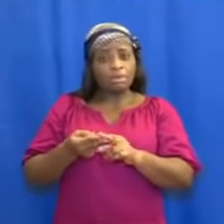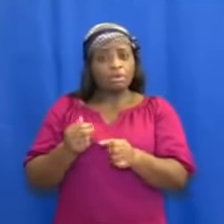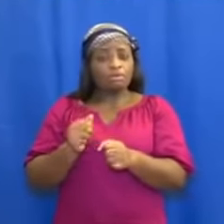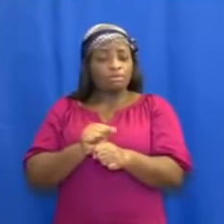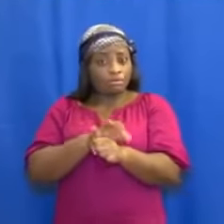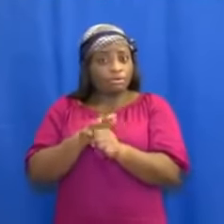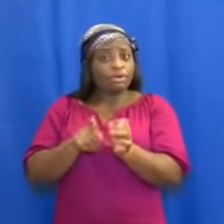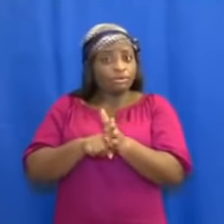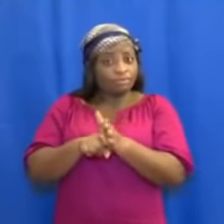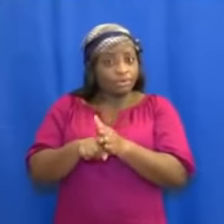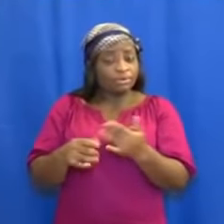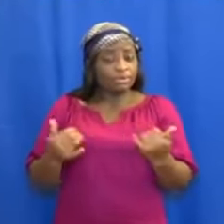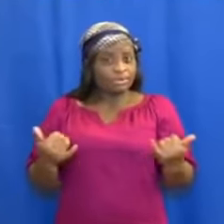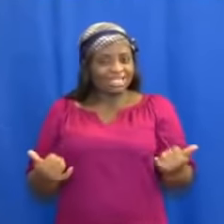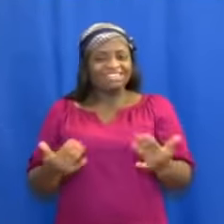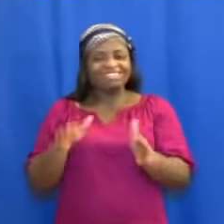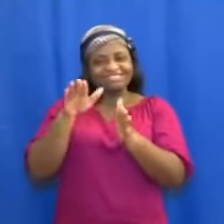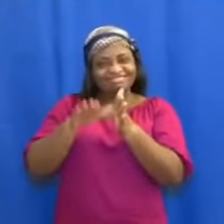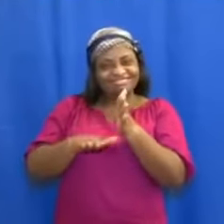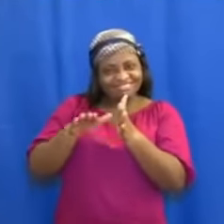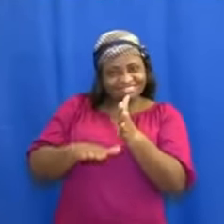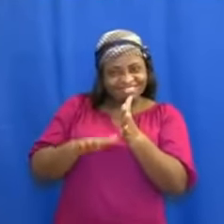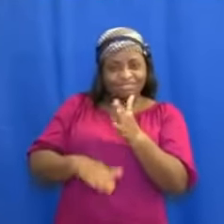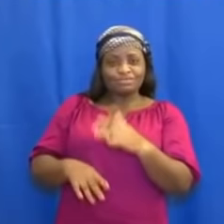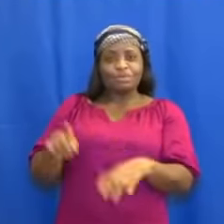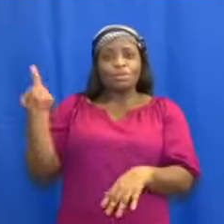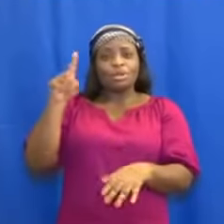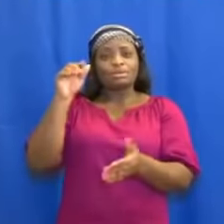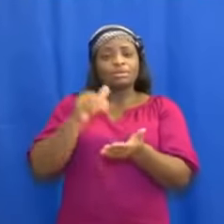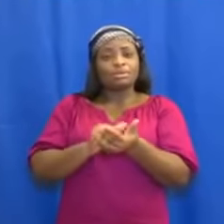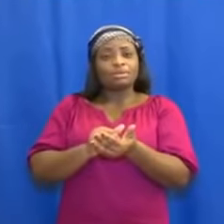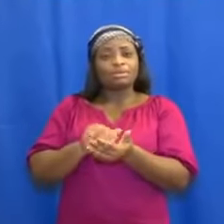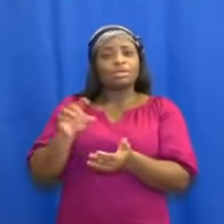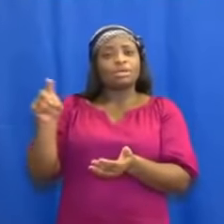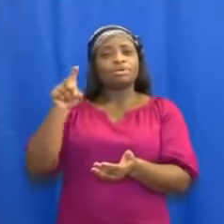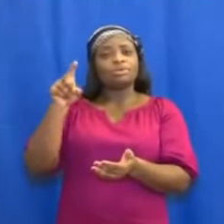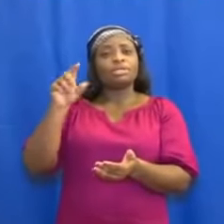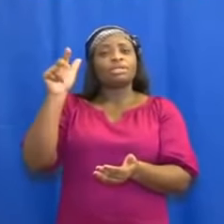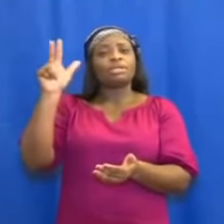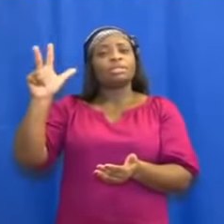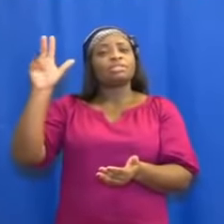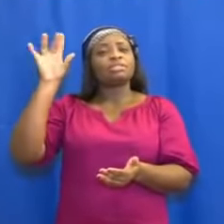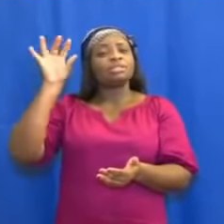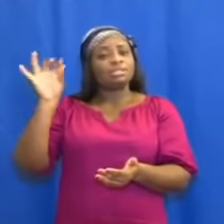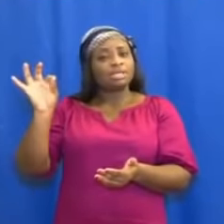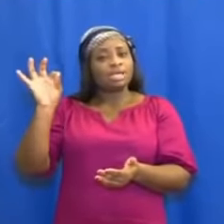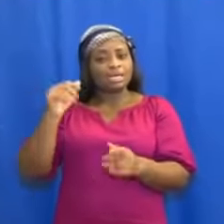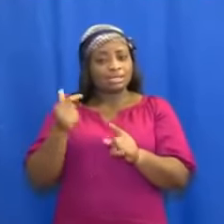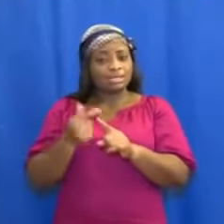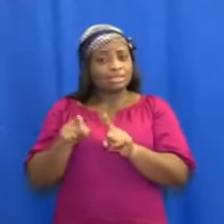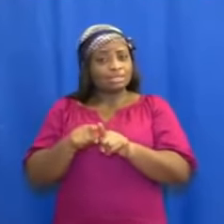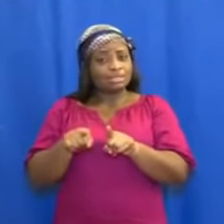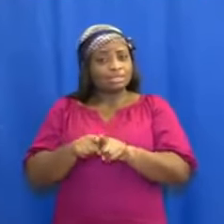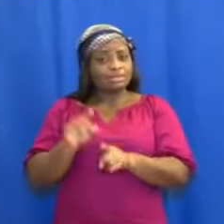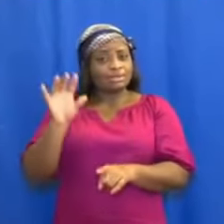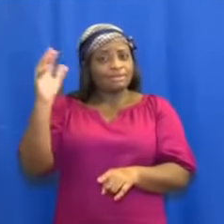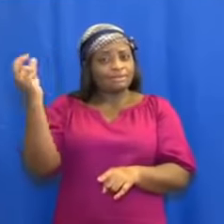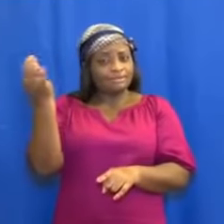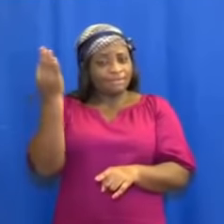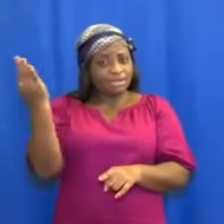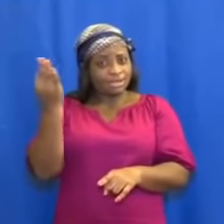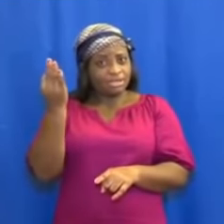cases has reduced marginally from 1,139 as of Friday, 6th November,